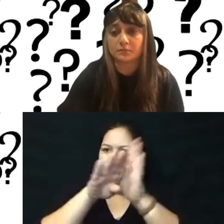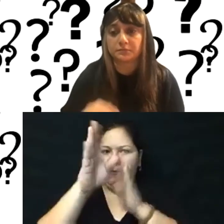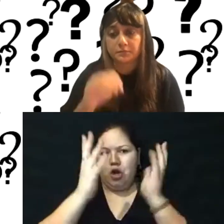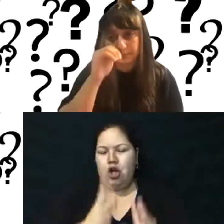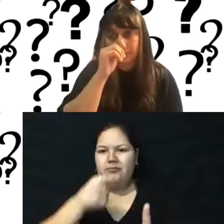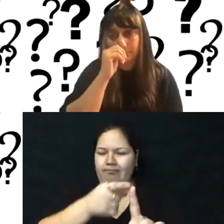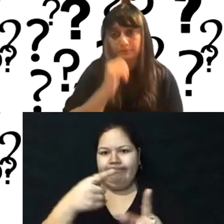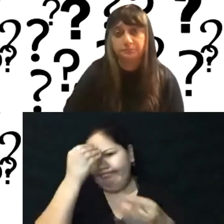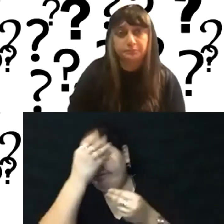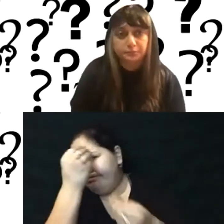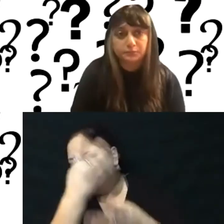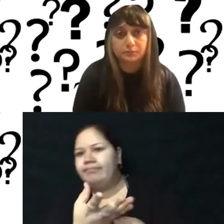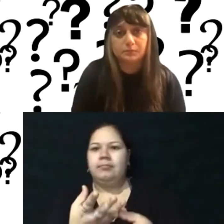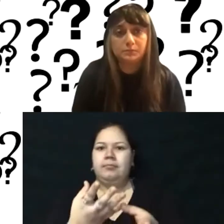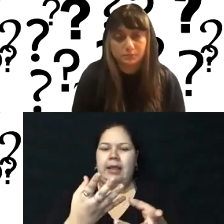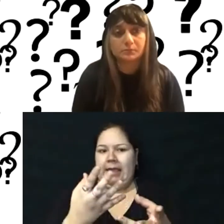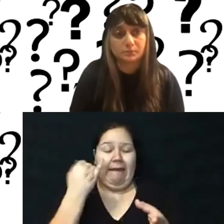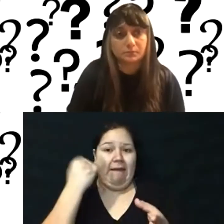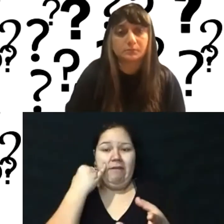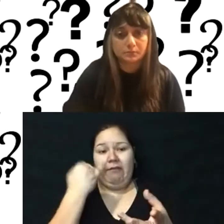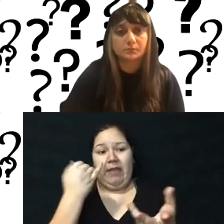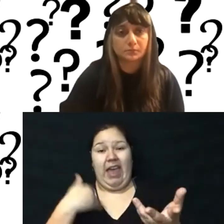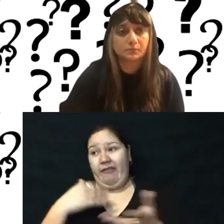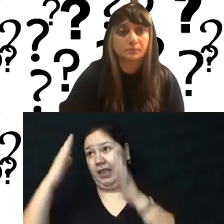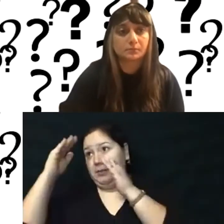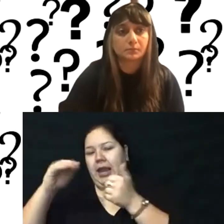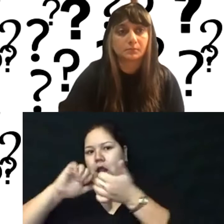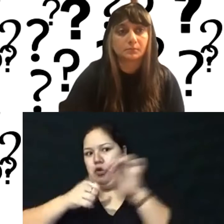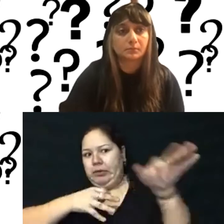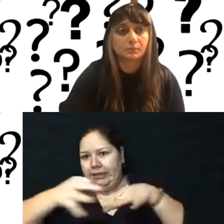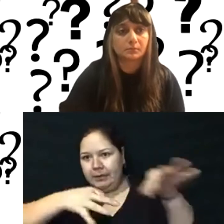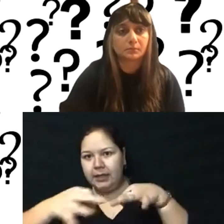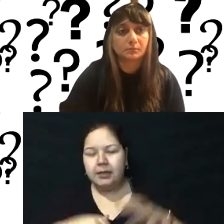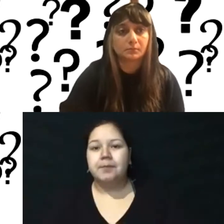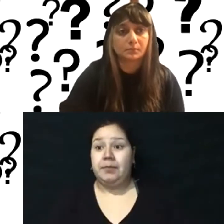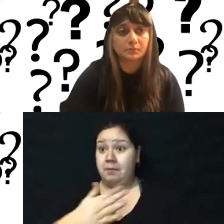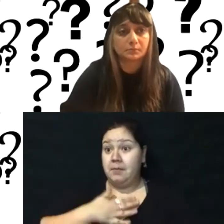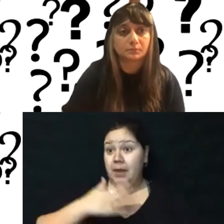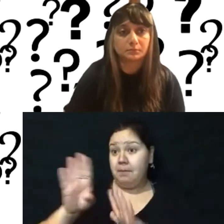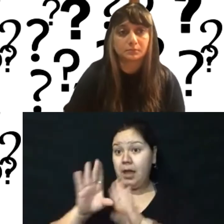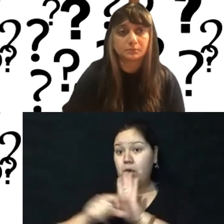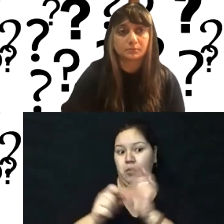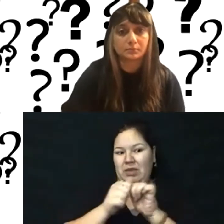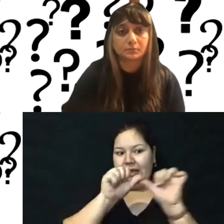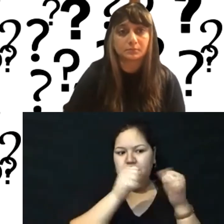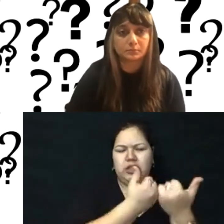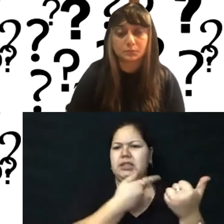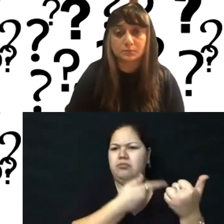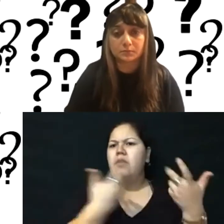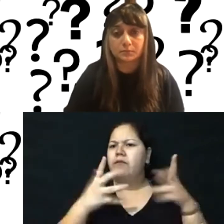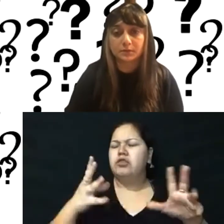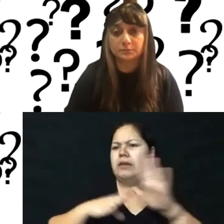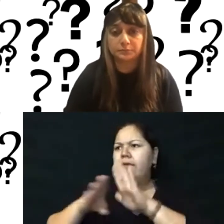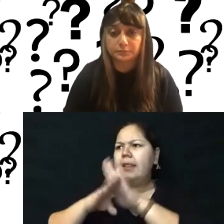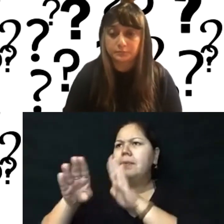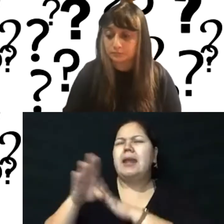and how you handle expectations. And I know from being like my background in the agency, I don't know, we developed like, I think